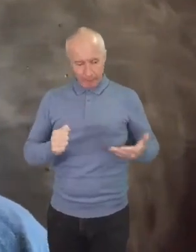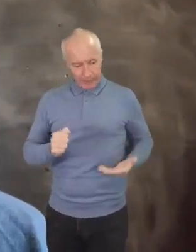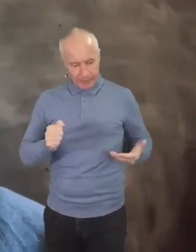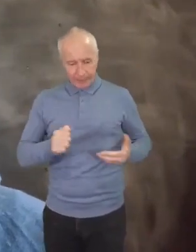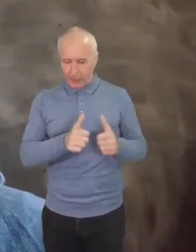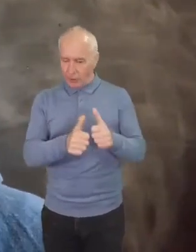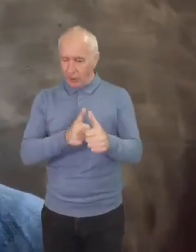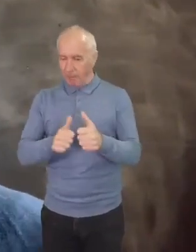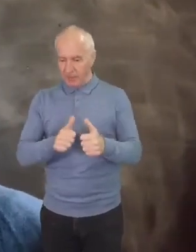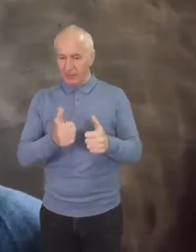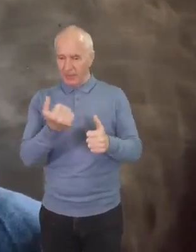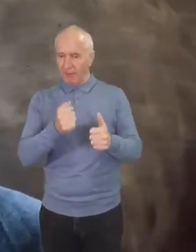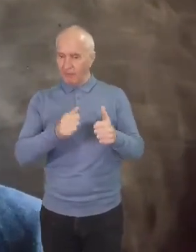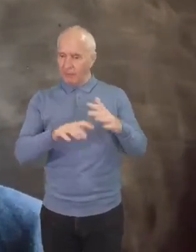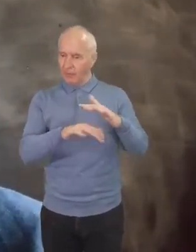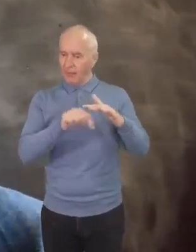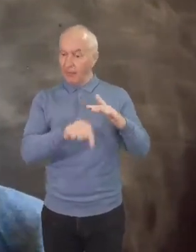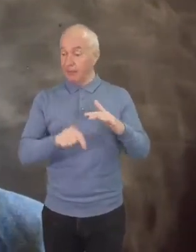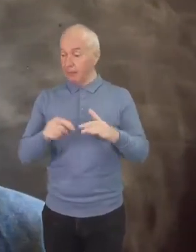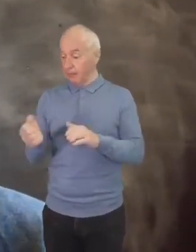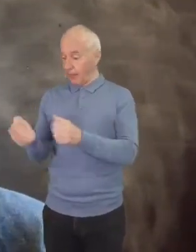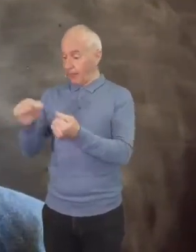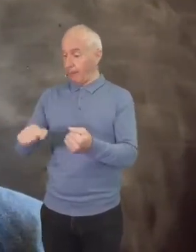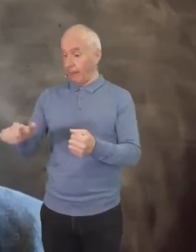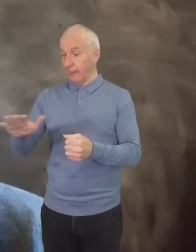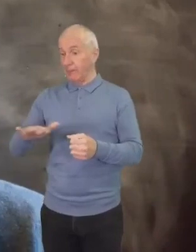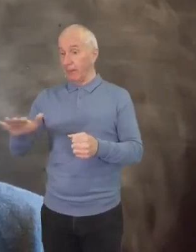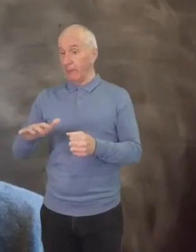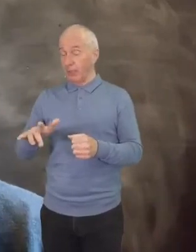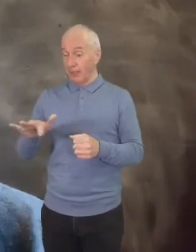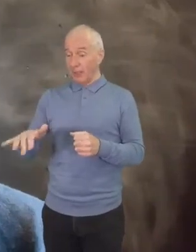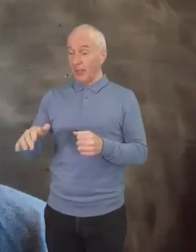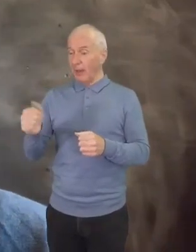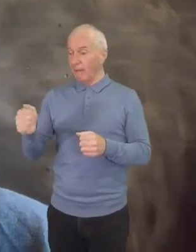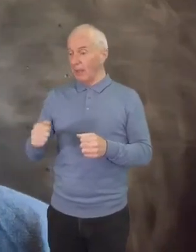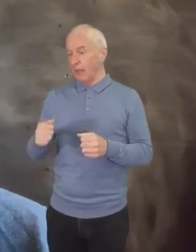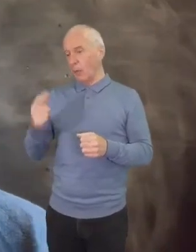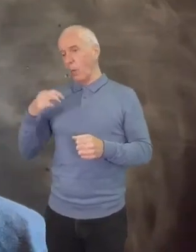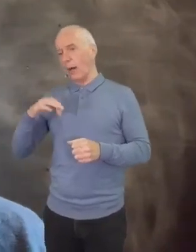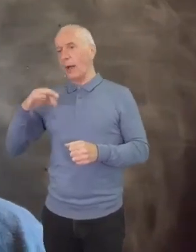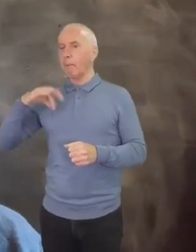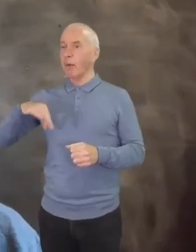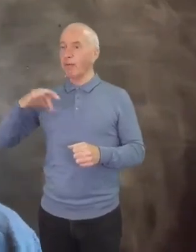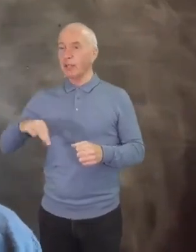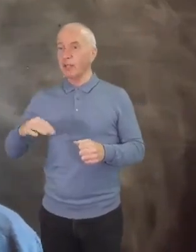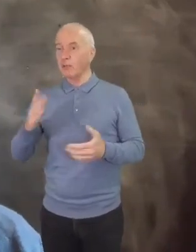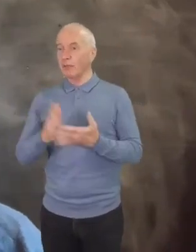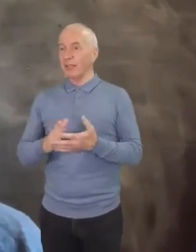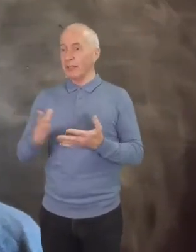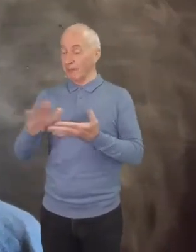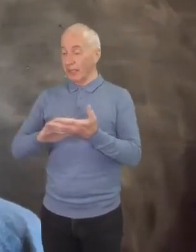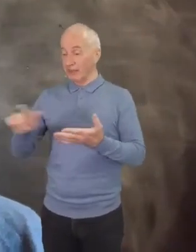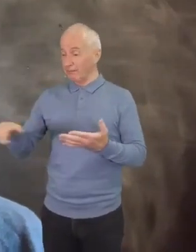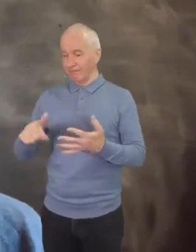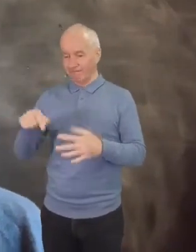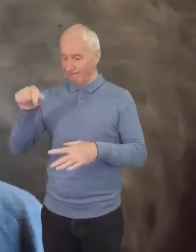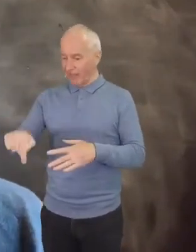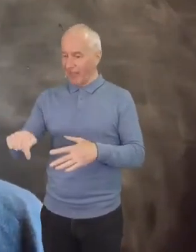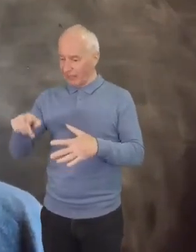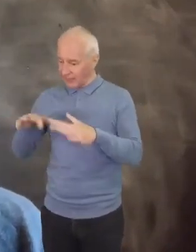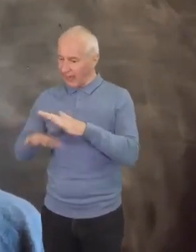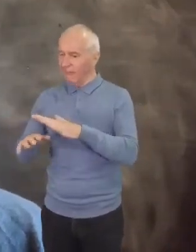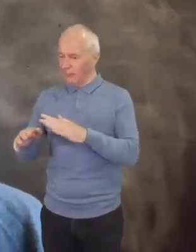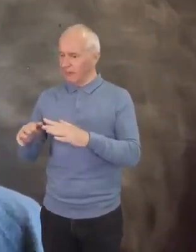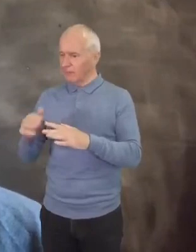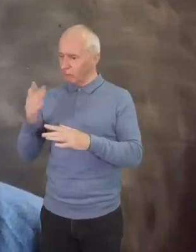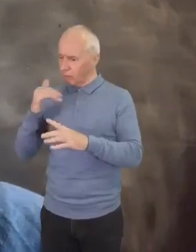within our Baptist family, there is a problem of white privilege, which results in institutional racism. This